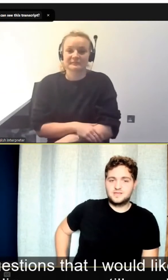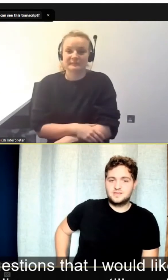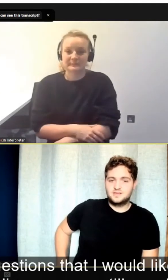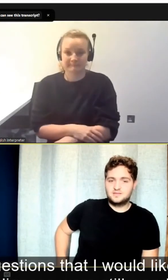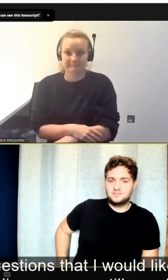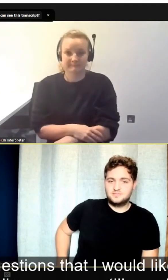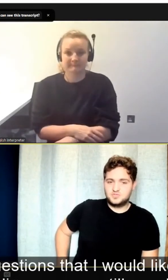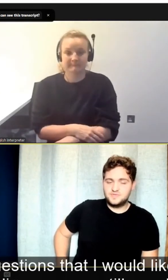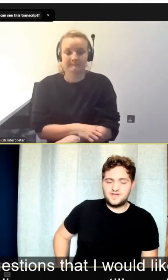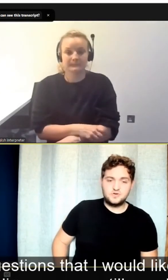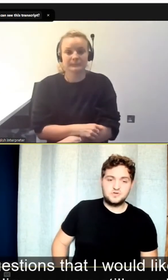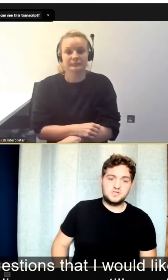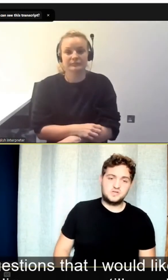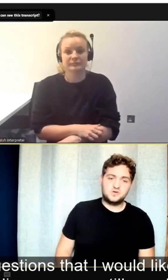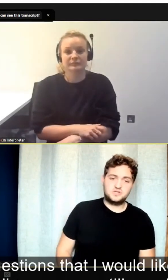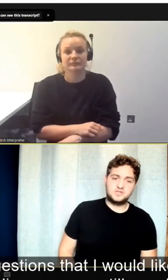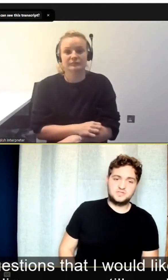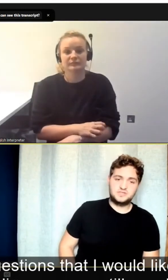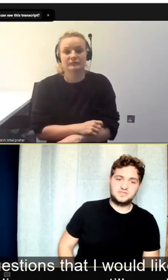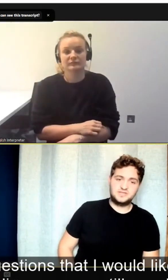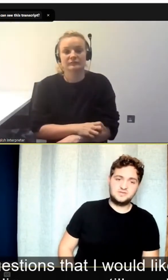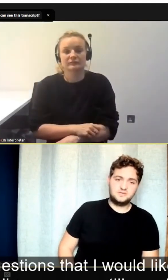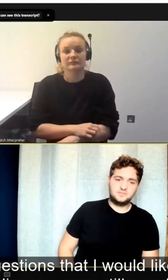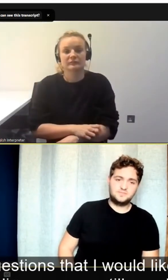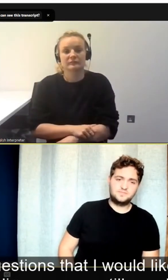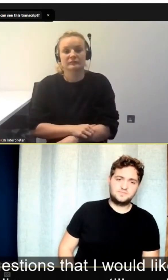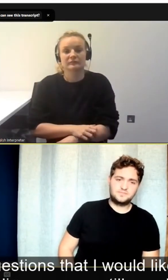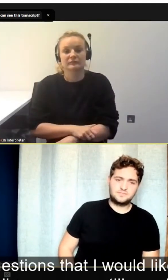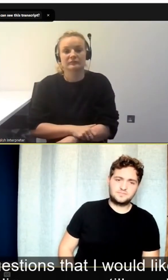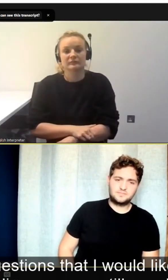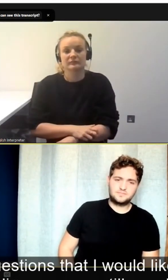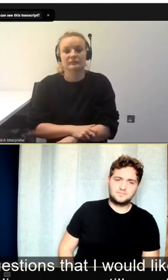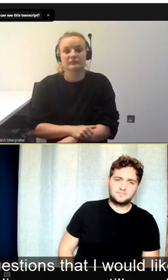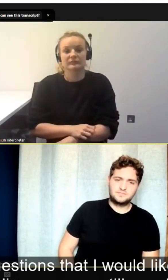Because some of our audience are still